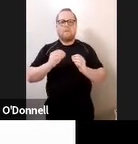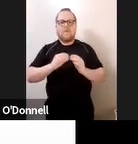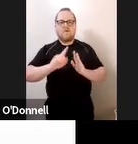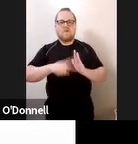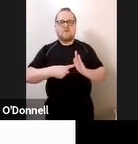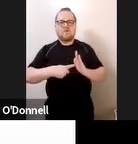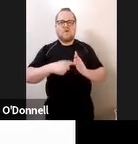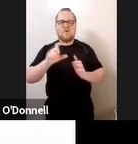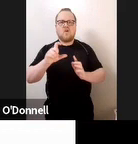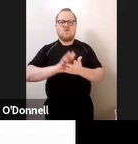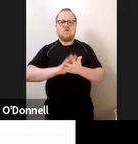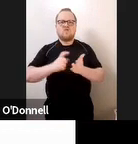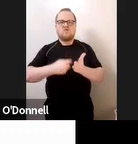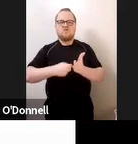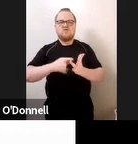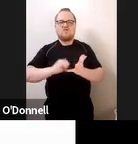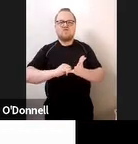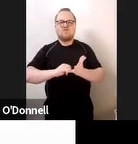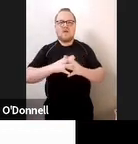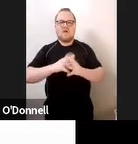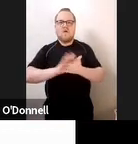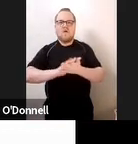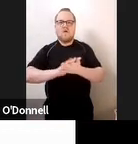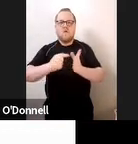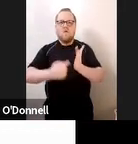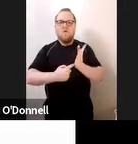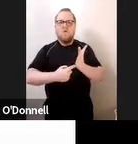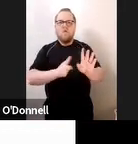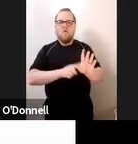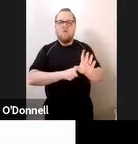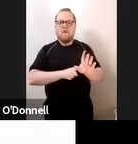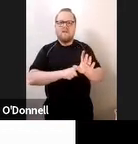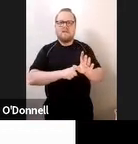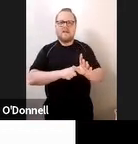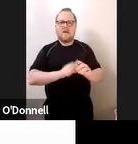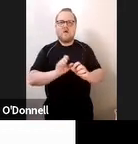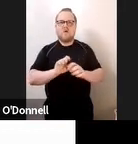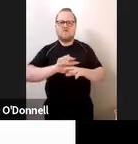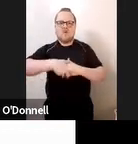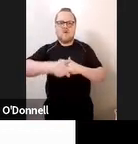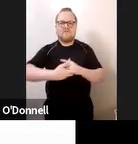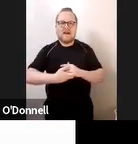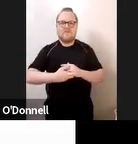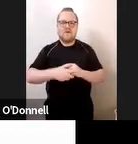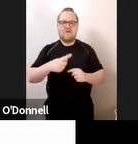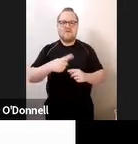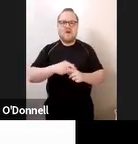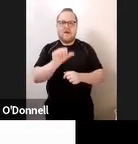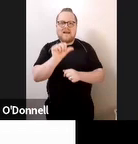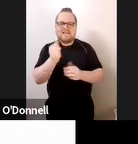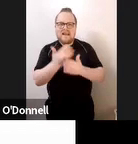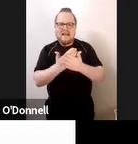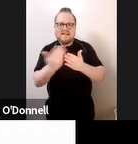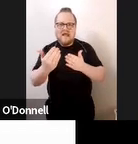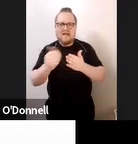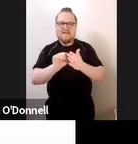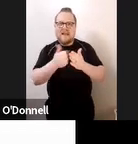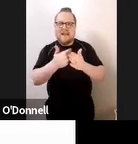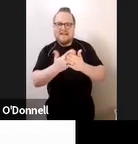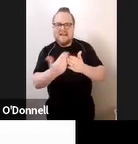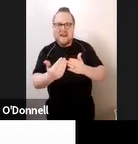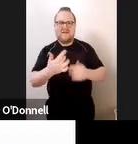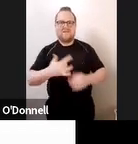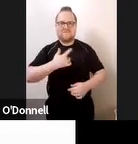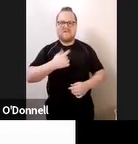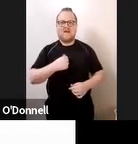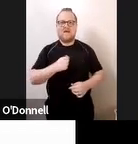But I'm not. But anyway, I'm enjoying having the next slide, please. And I'm very grateful to colleagues for moving through the slides